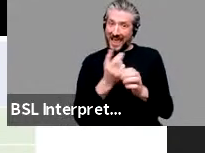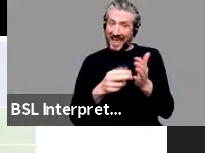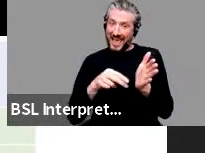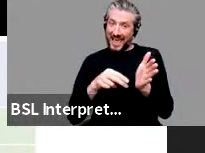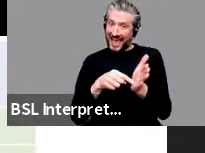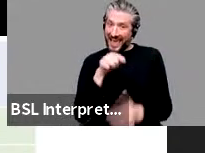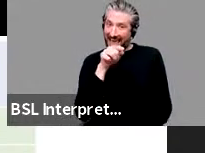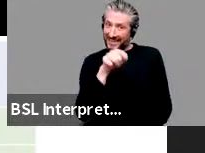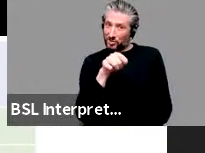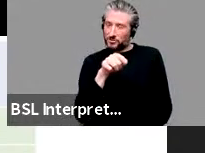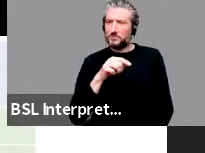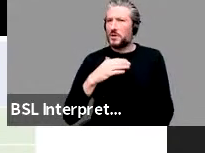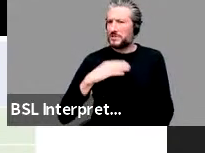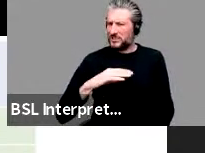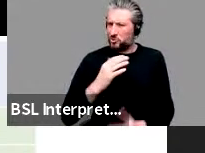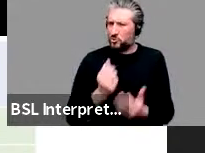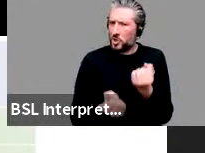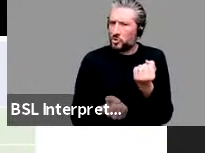an agent.